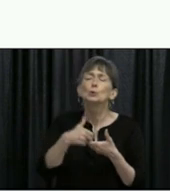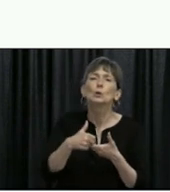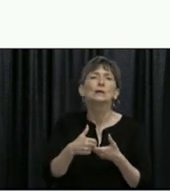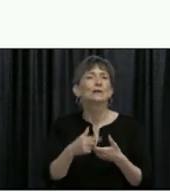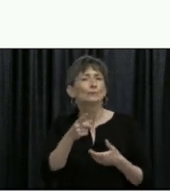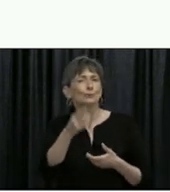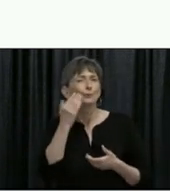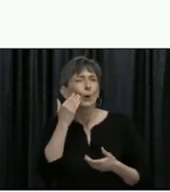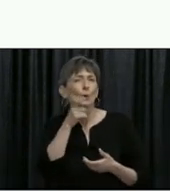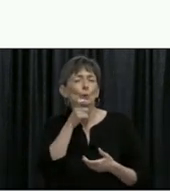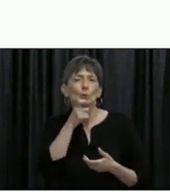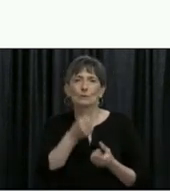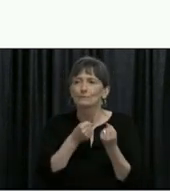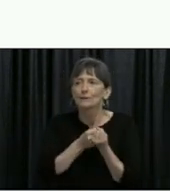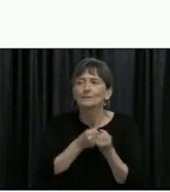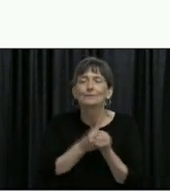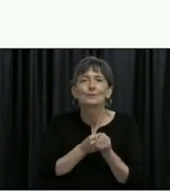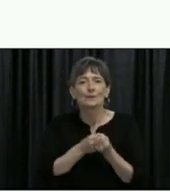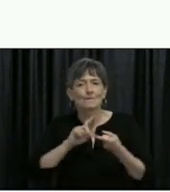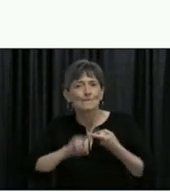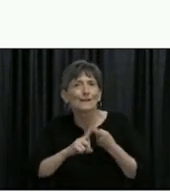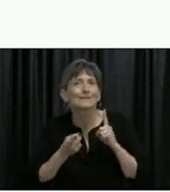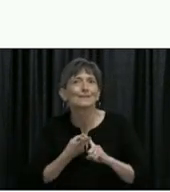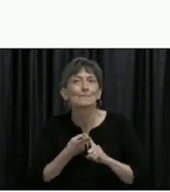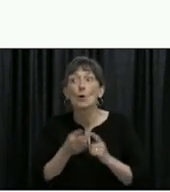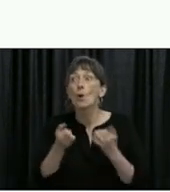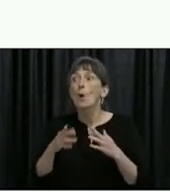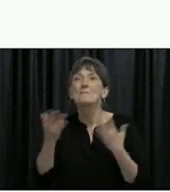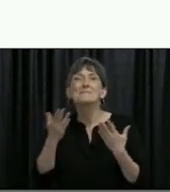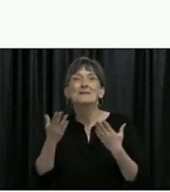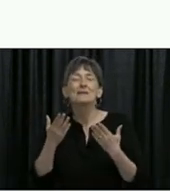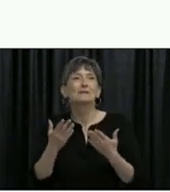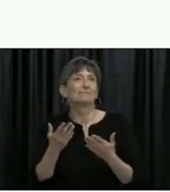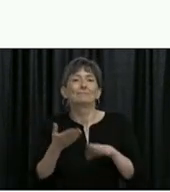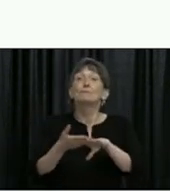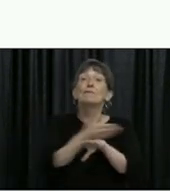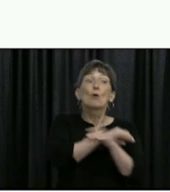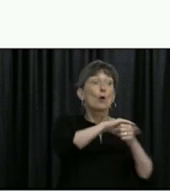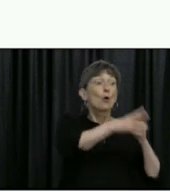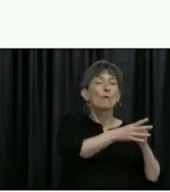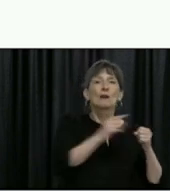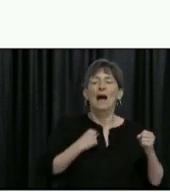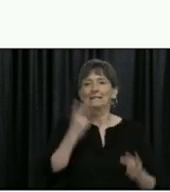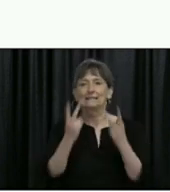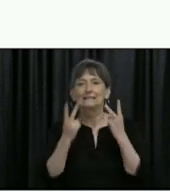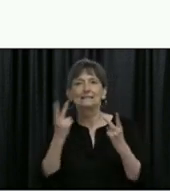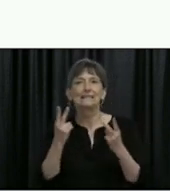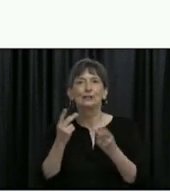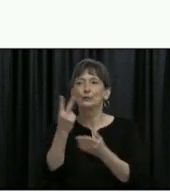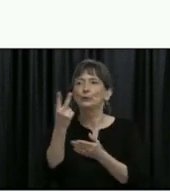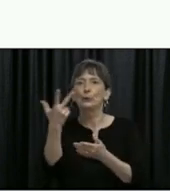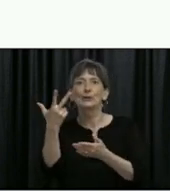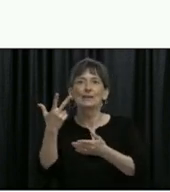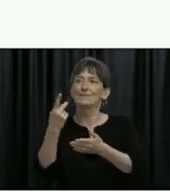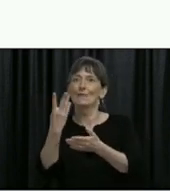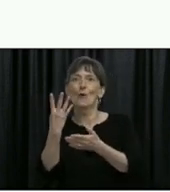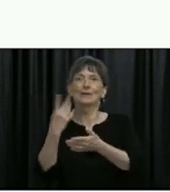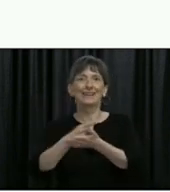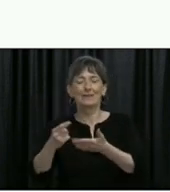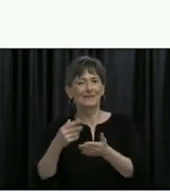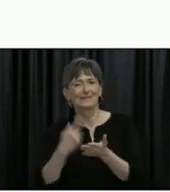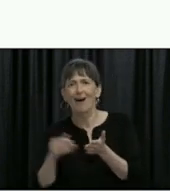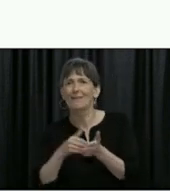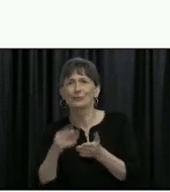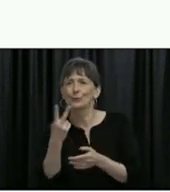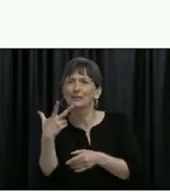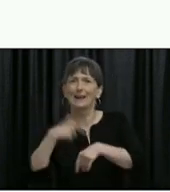and who, prior to COVID, we saw several times a week. As I was talking, I'm sure one or two people